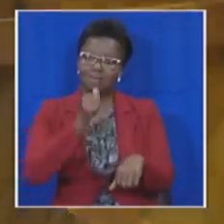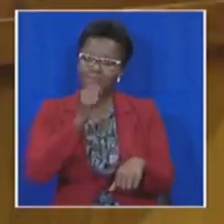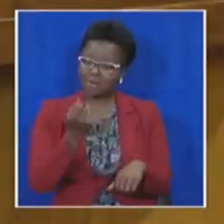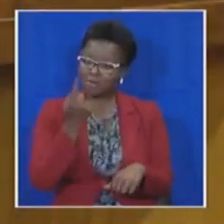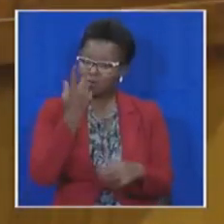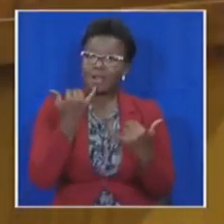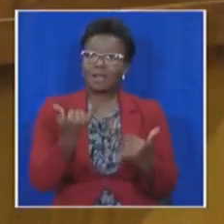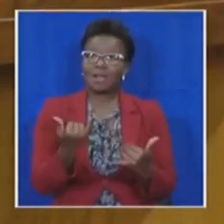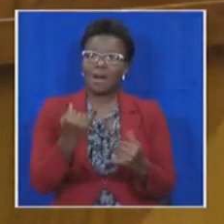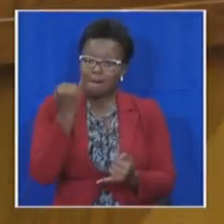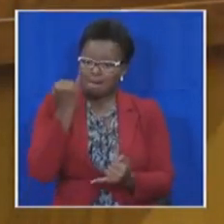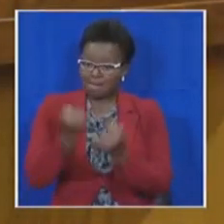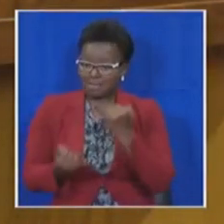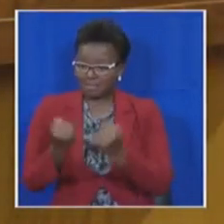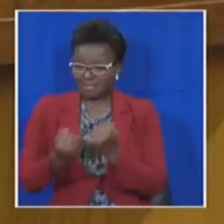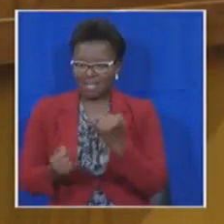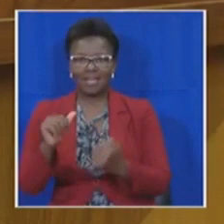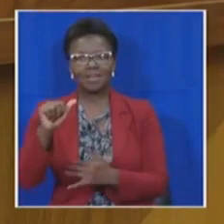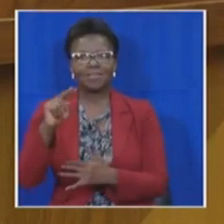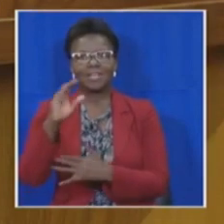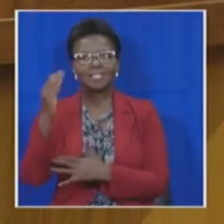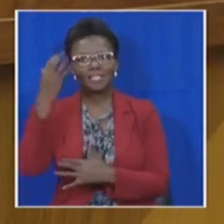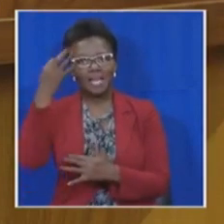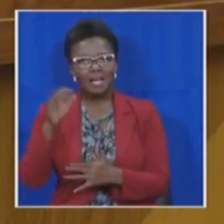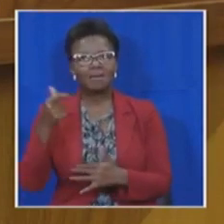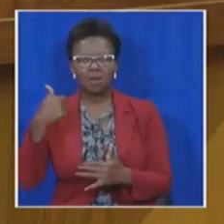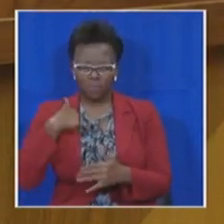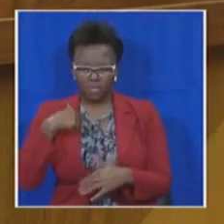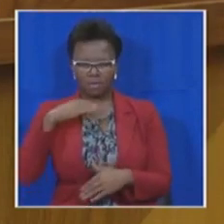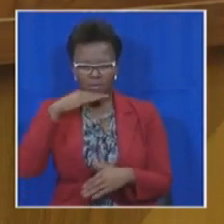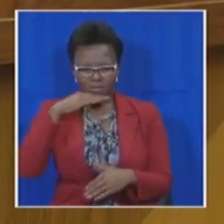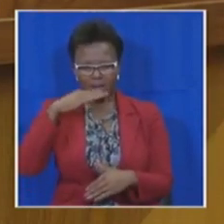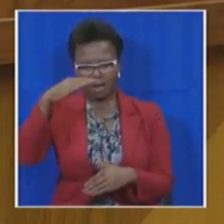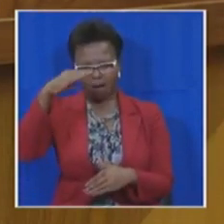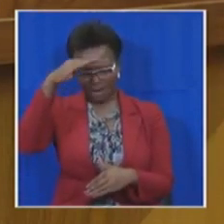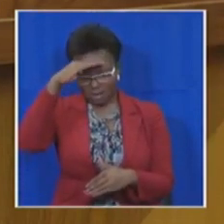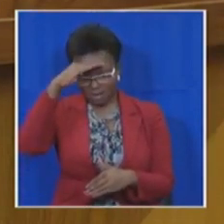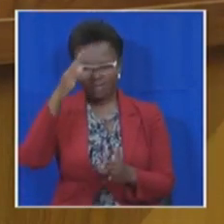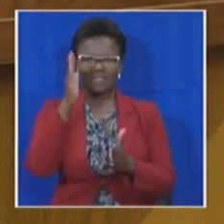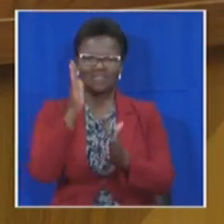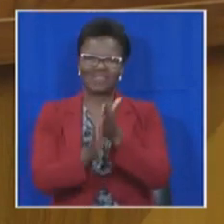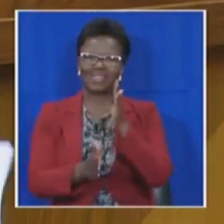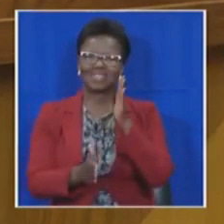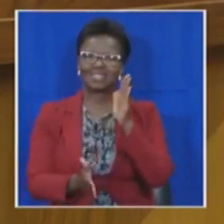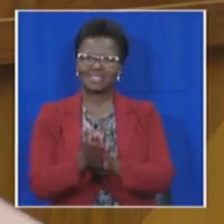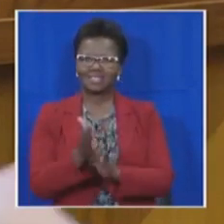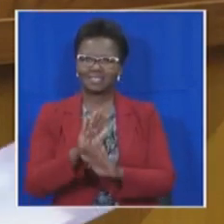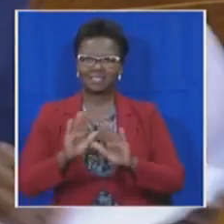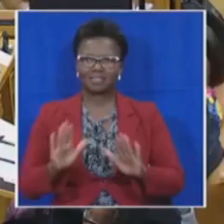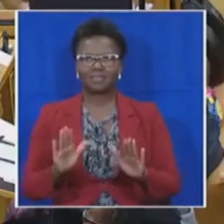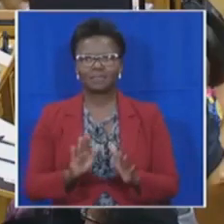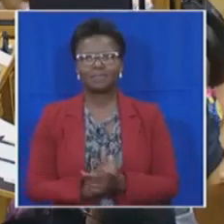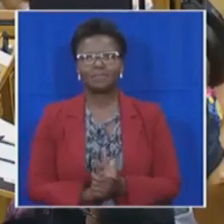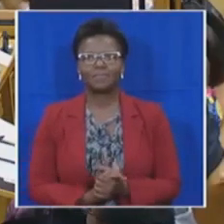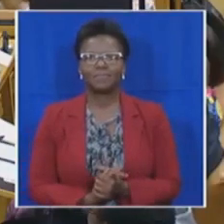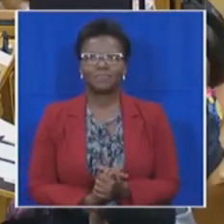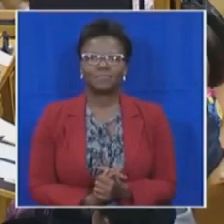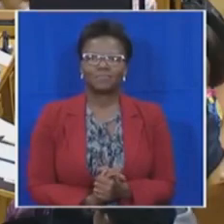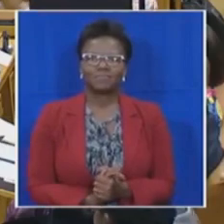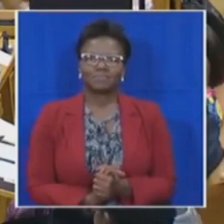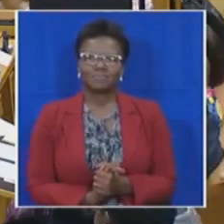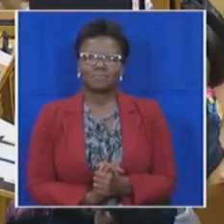misdeeds of the ANC government and they have said, this is really . This is the time for the DA to govern. Thank you, sir. Thank you.